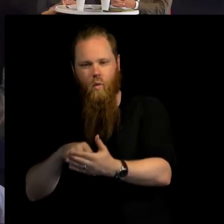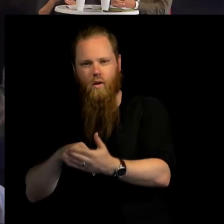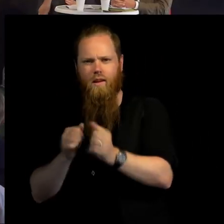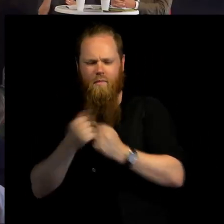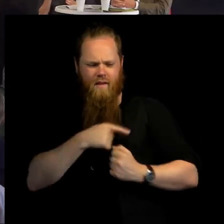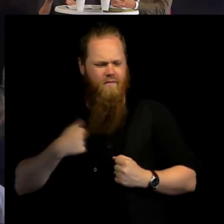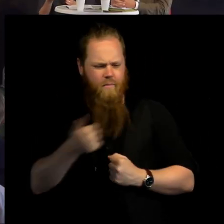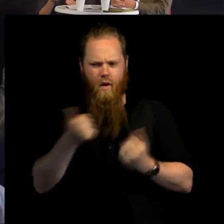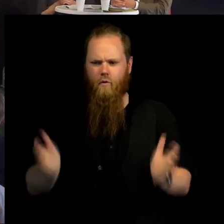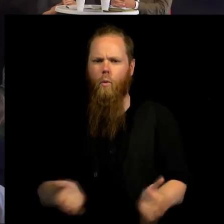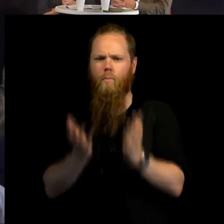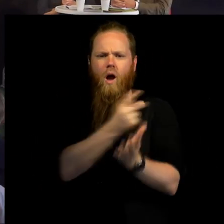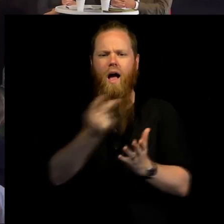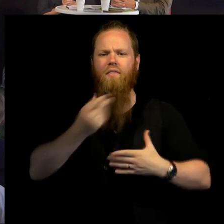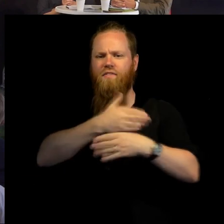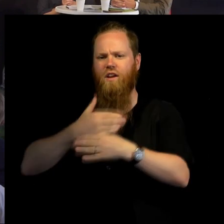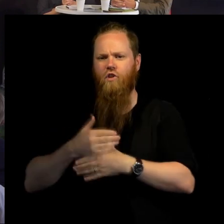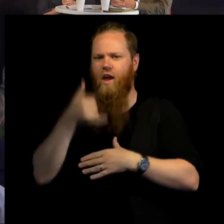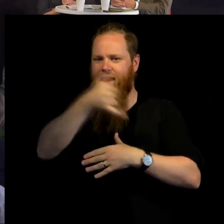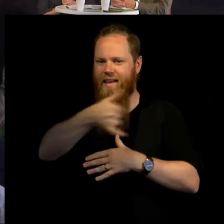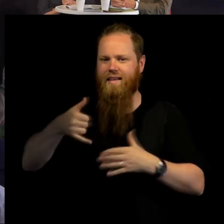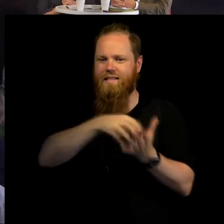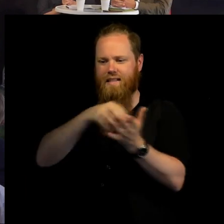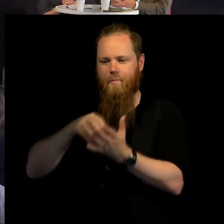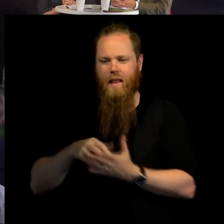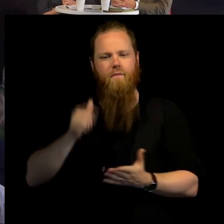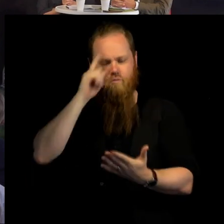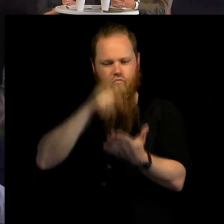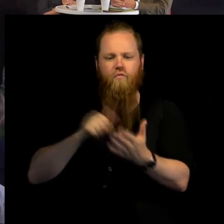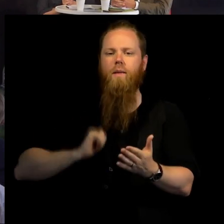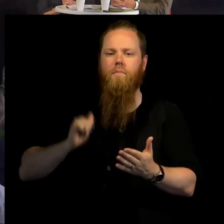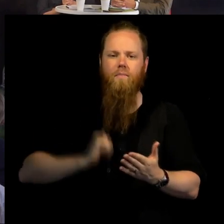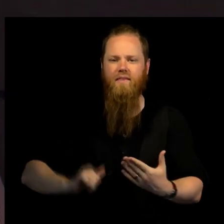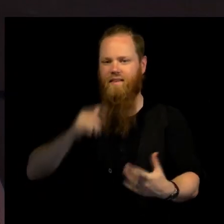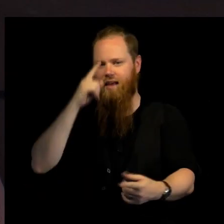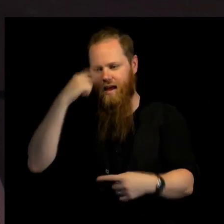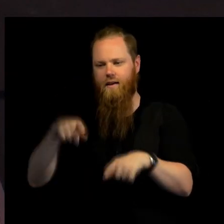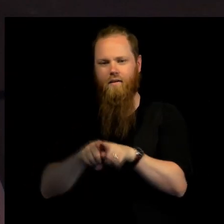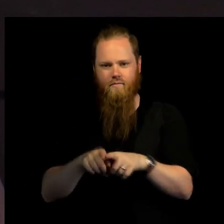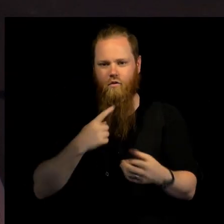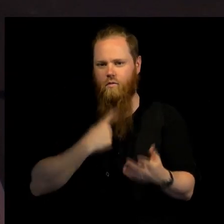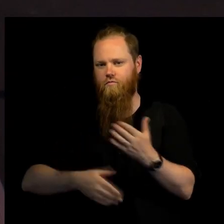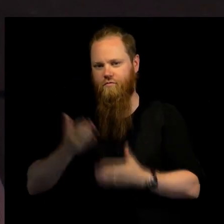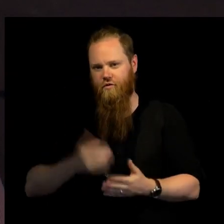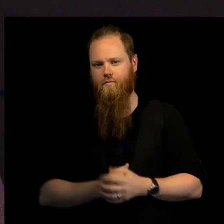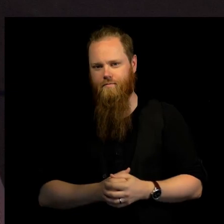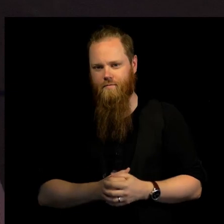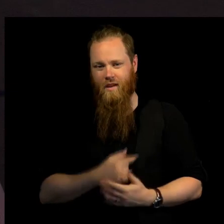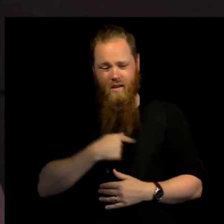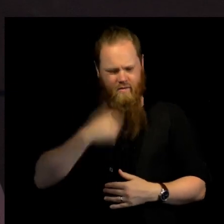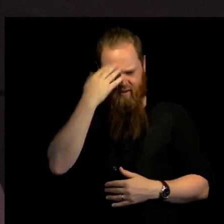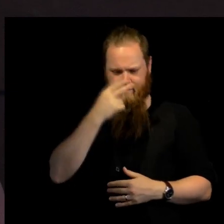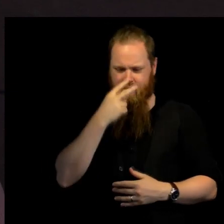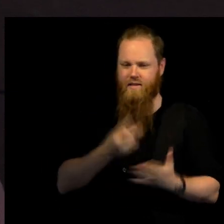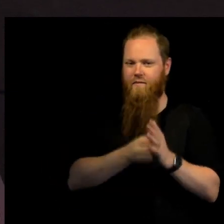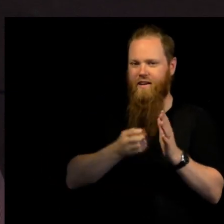to be very active in the implementation of the agreements, that we can find also these values relating also